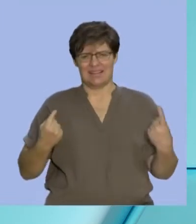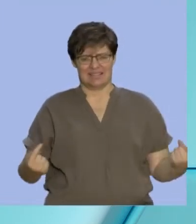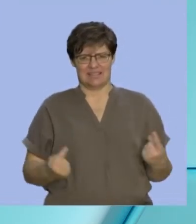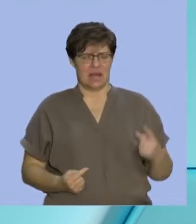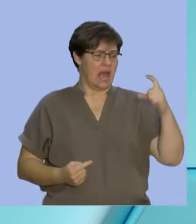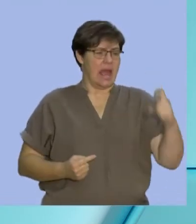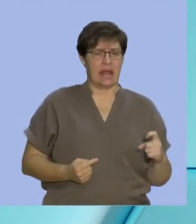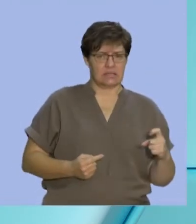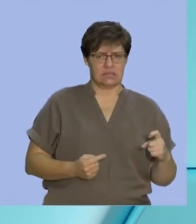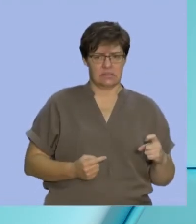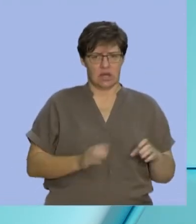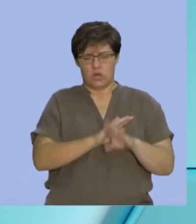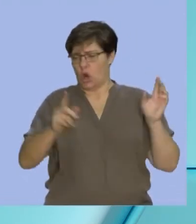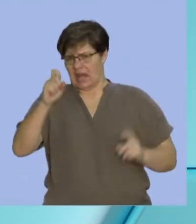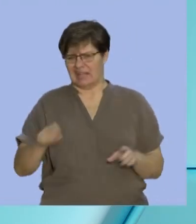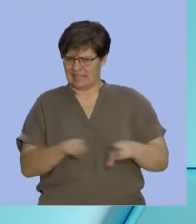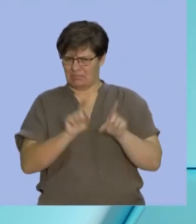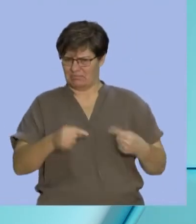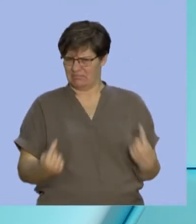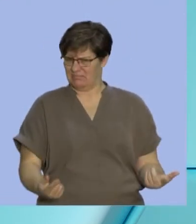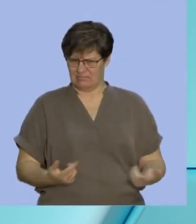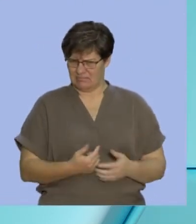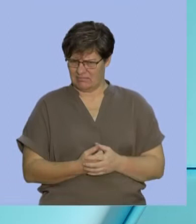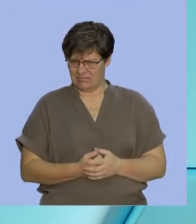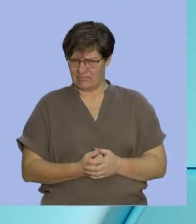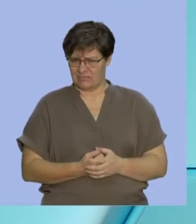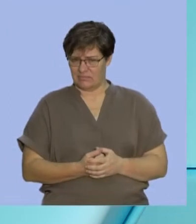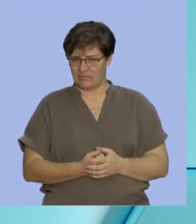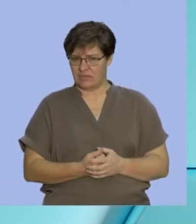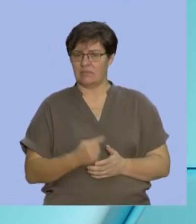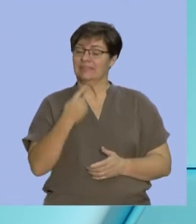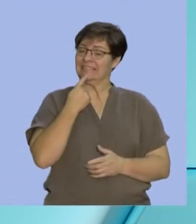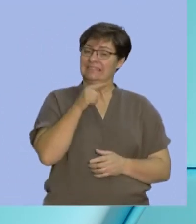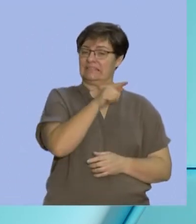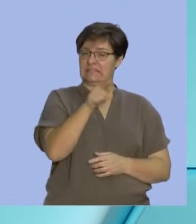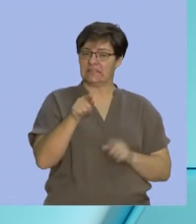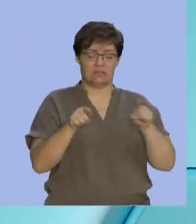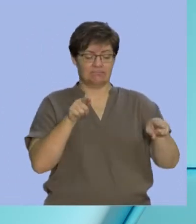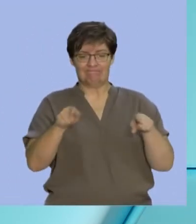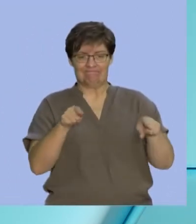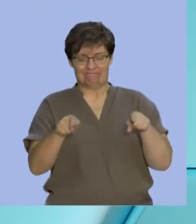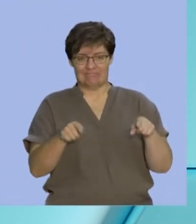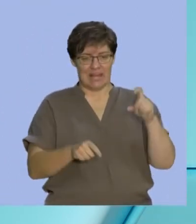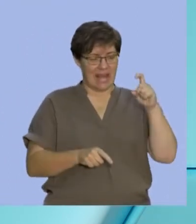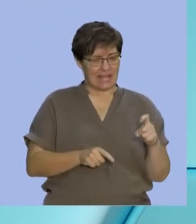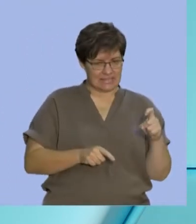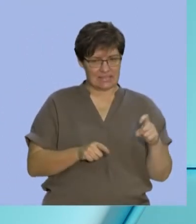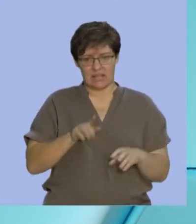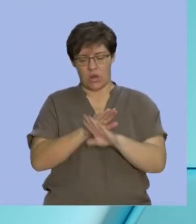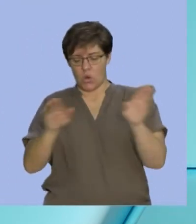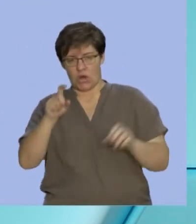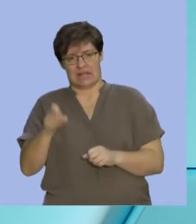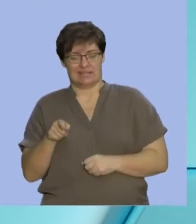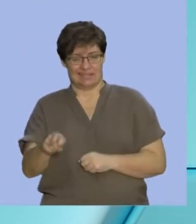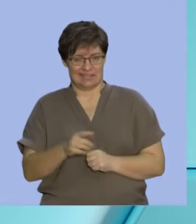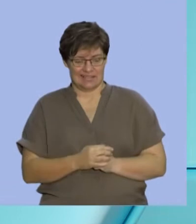X and not in X at the same time. So what do you think we would call those two sets? X and not X.